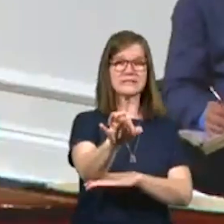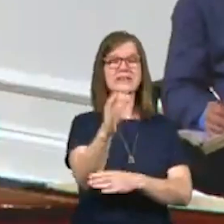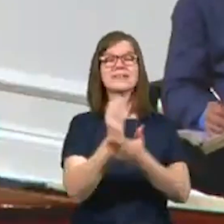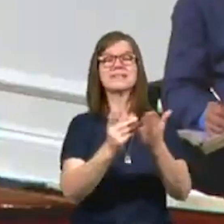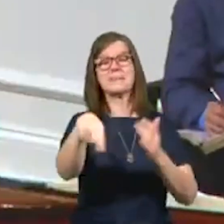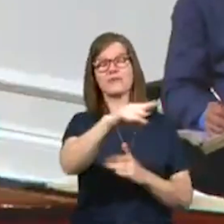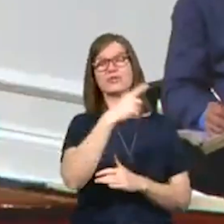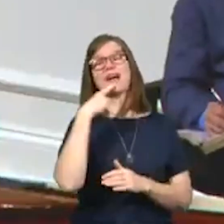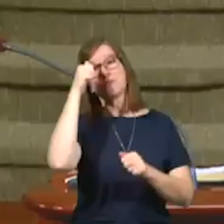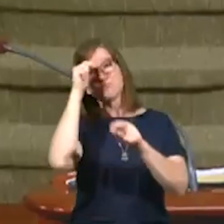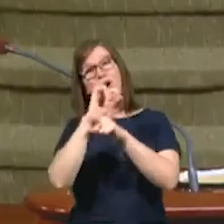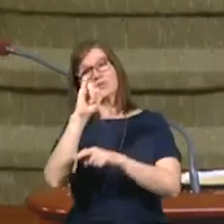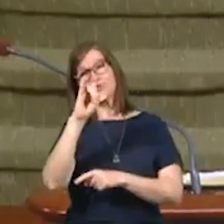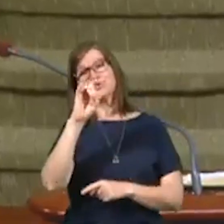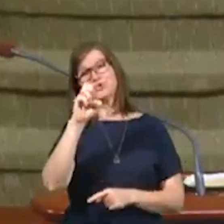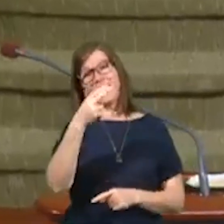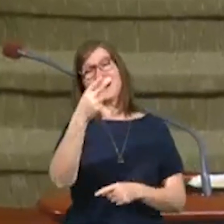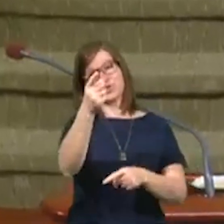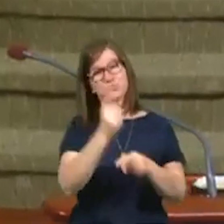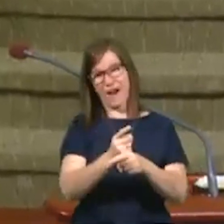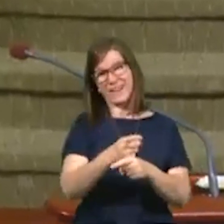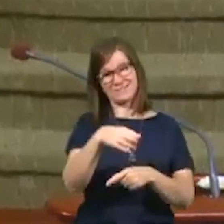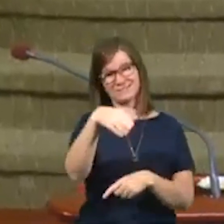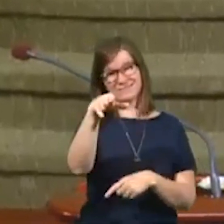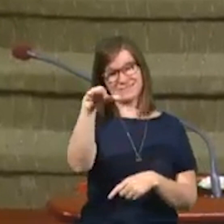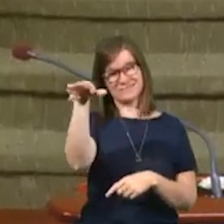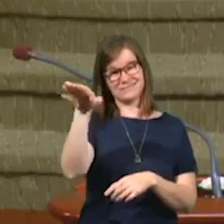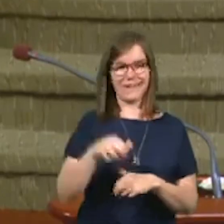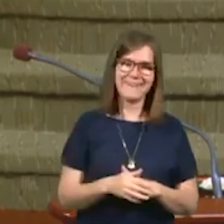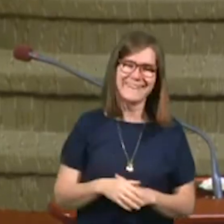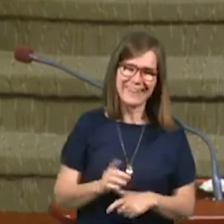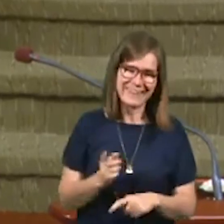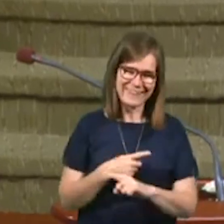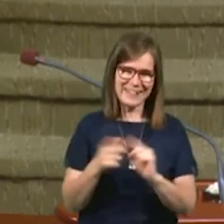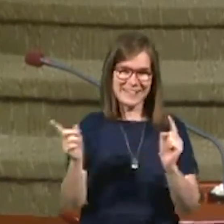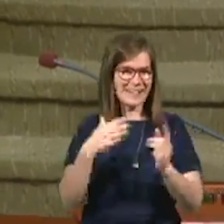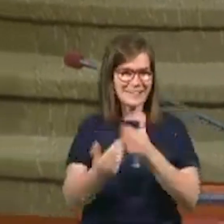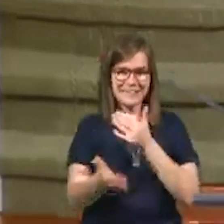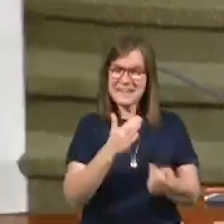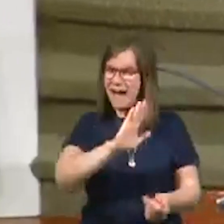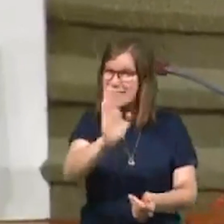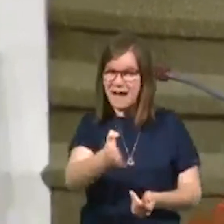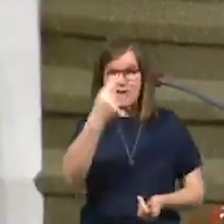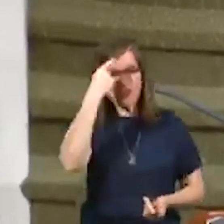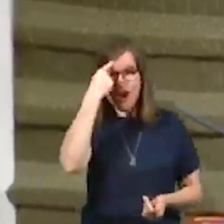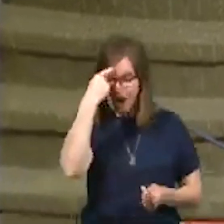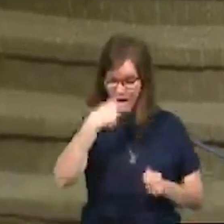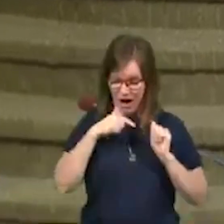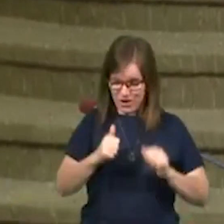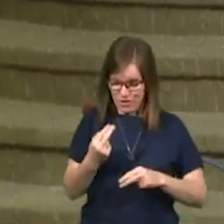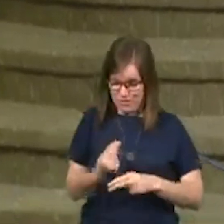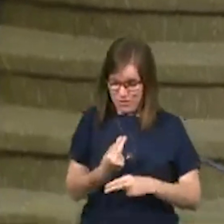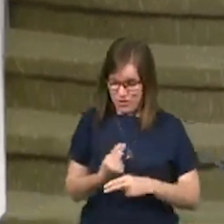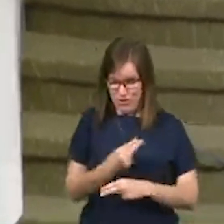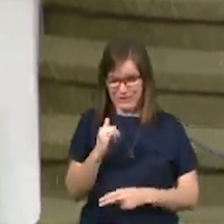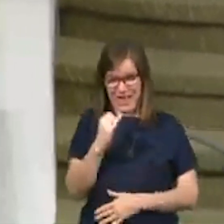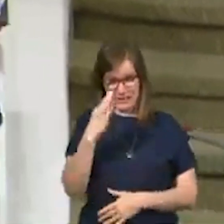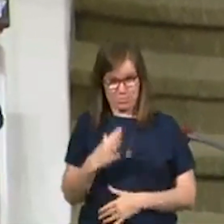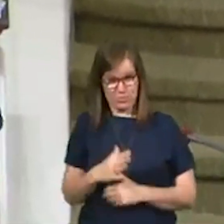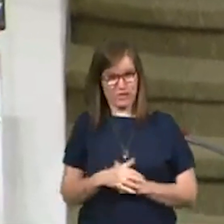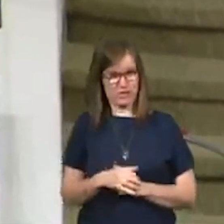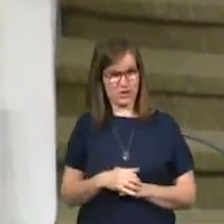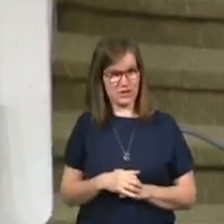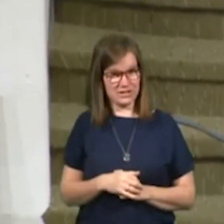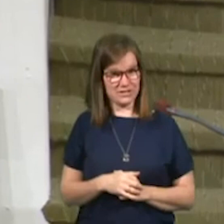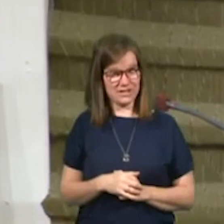And some of are saying, brother Judah, we've heard you preach. You were right. And, but regardless, never thought that I could be used as a preacher, but,